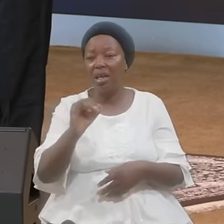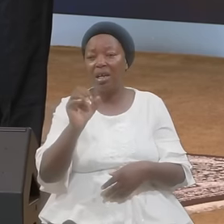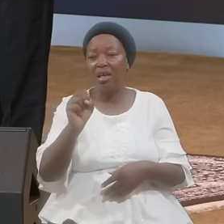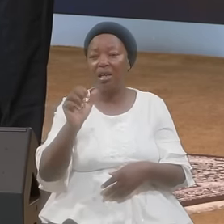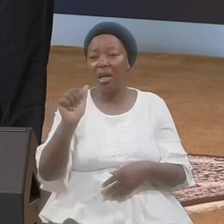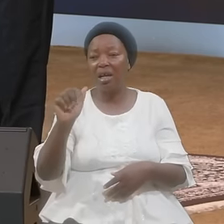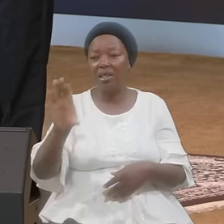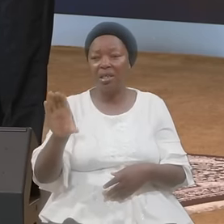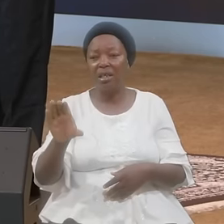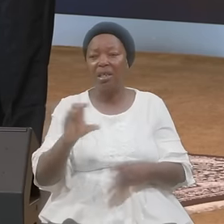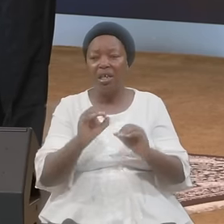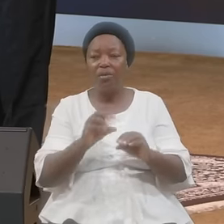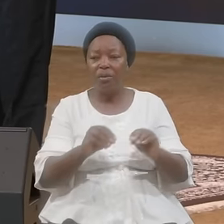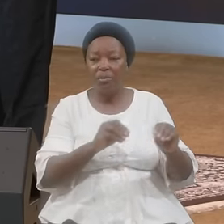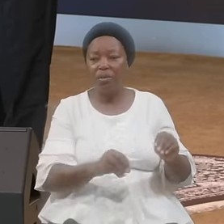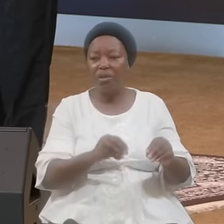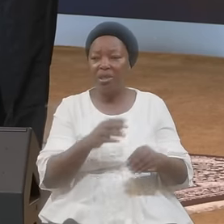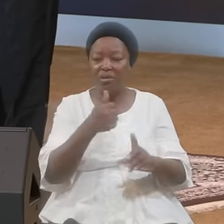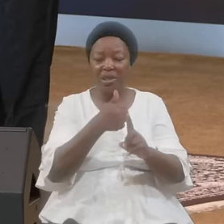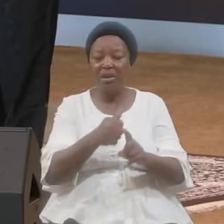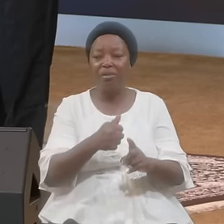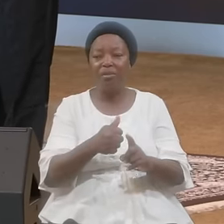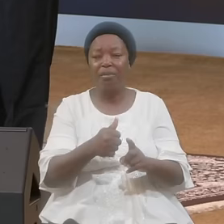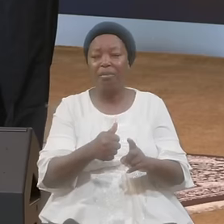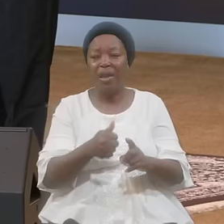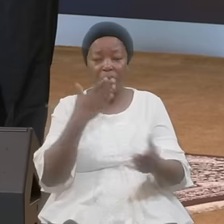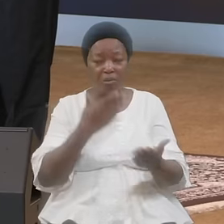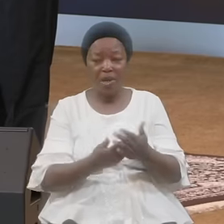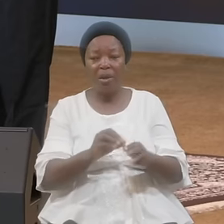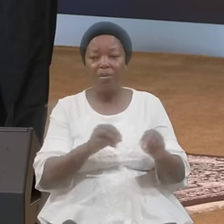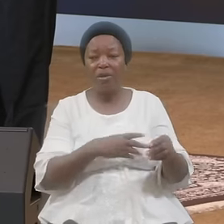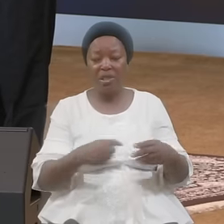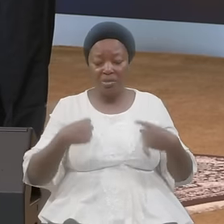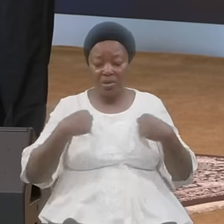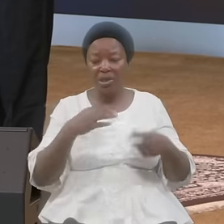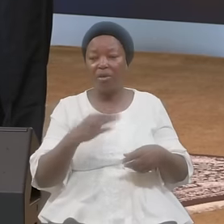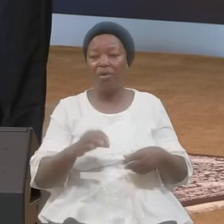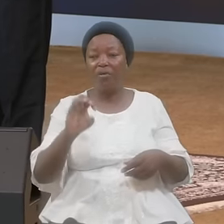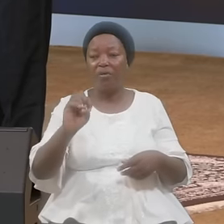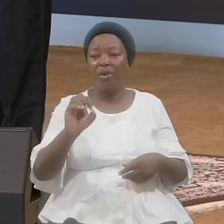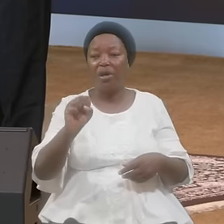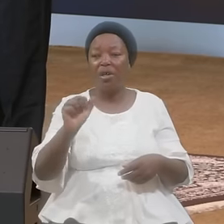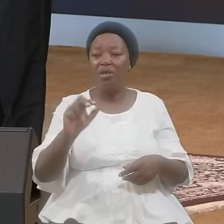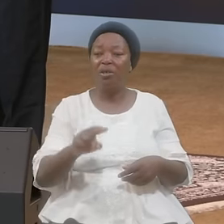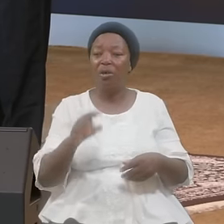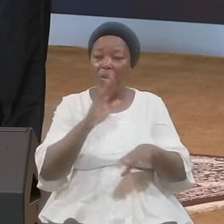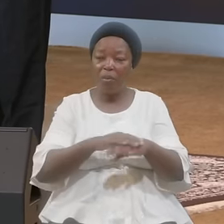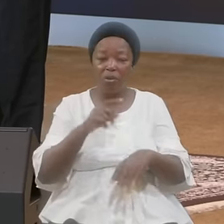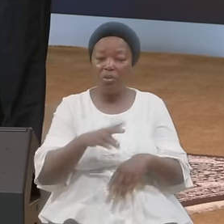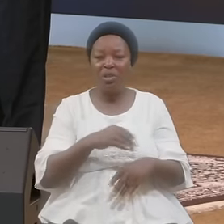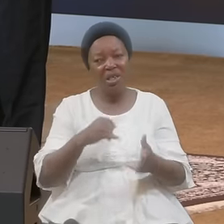If You Put The Dressing Of Esau Upon You Is Doubting